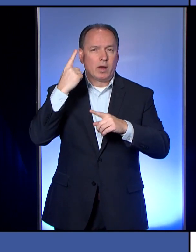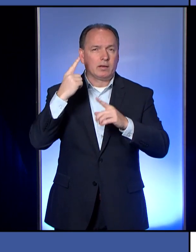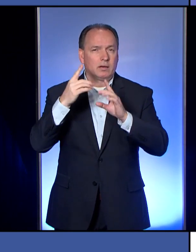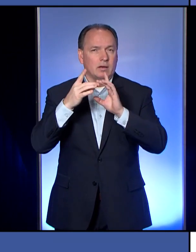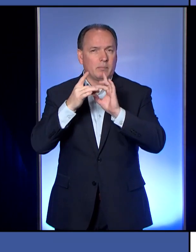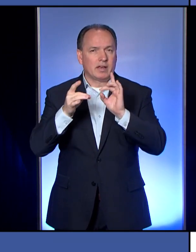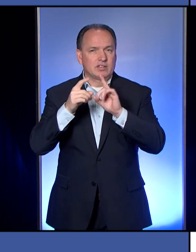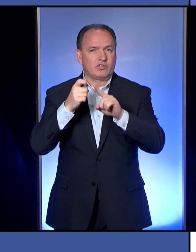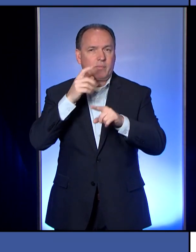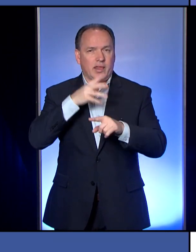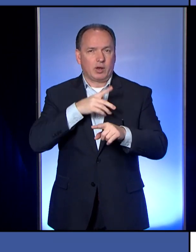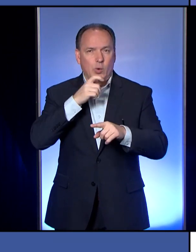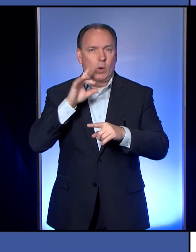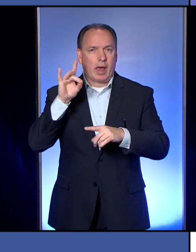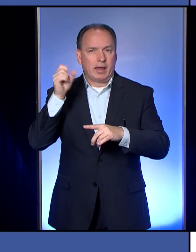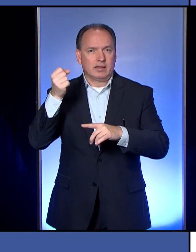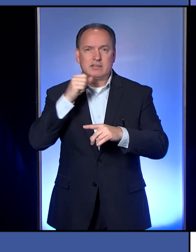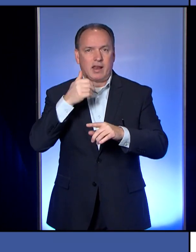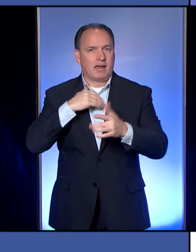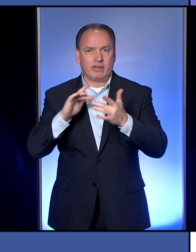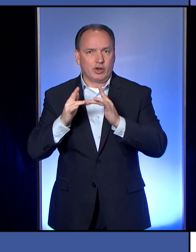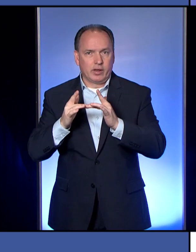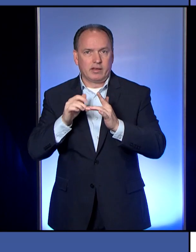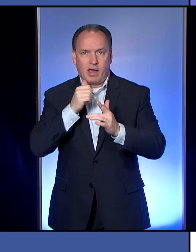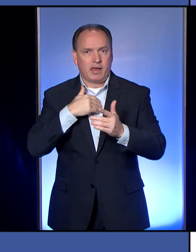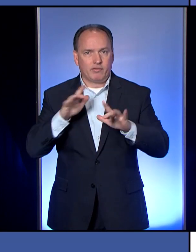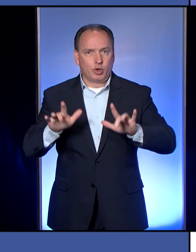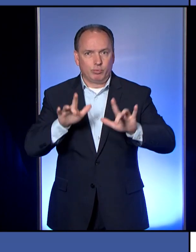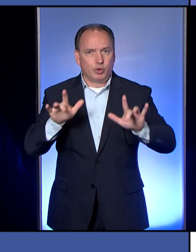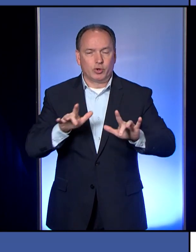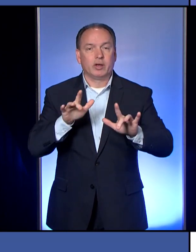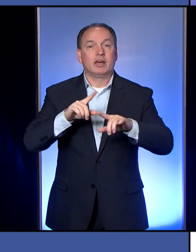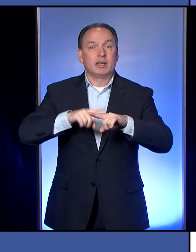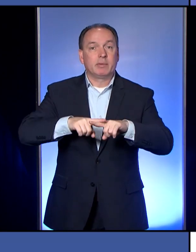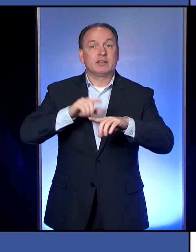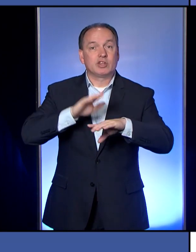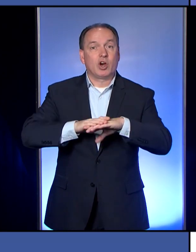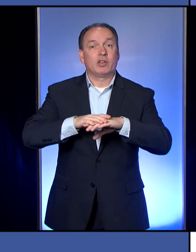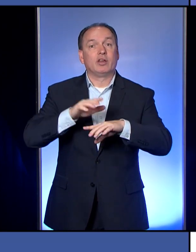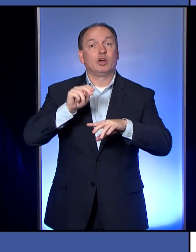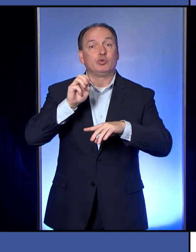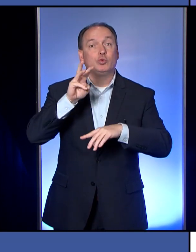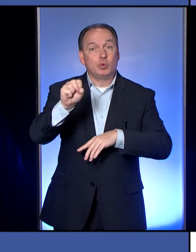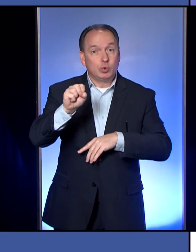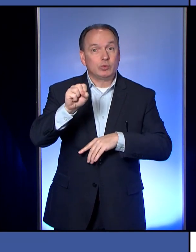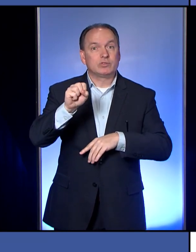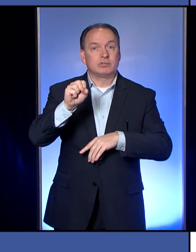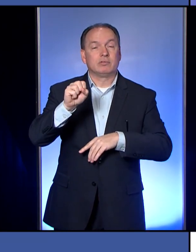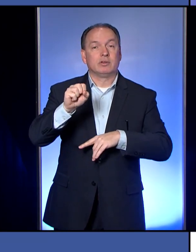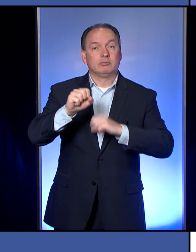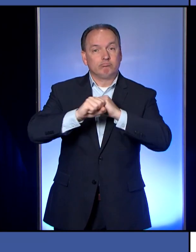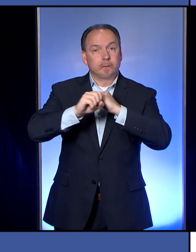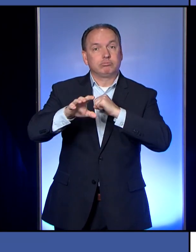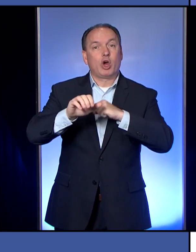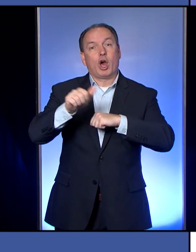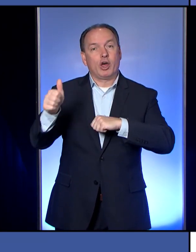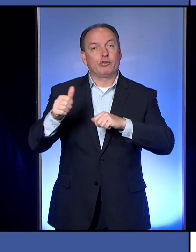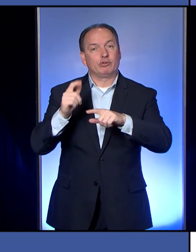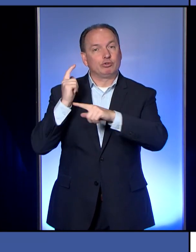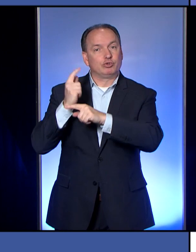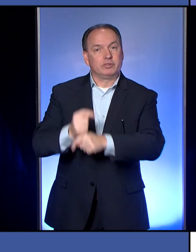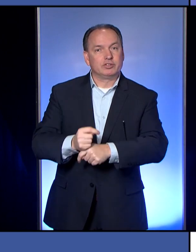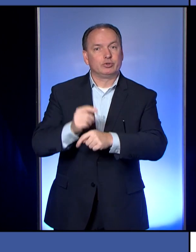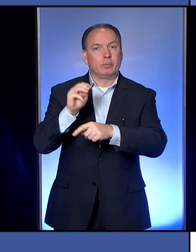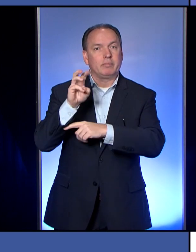her 80s. She doesn't have the internet. She doesn't have a computer. She depends on these news briefings and other more traditional media